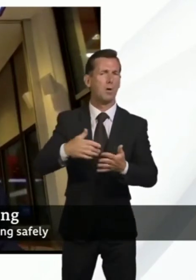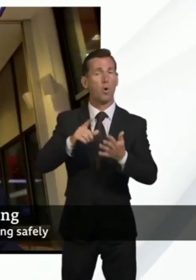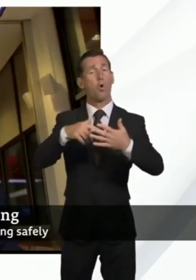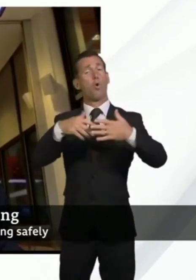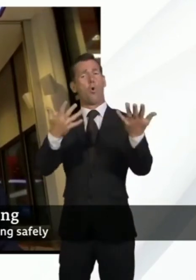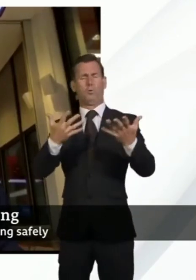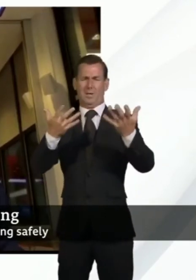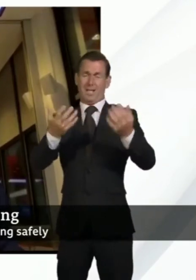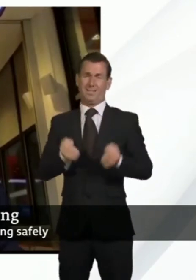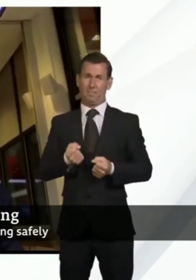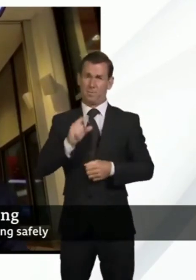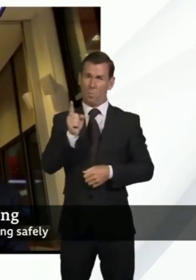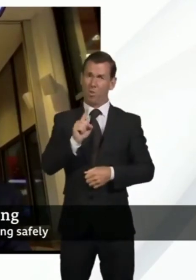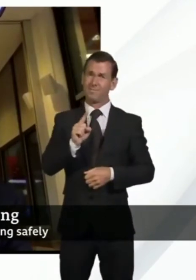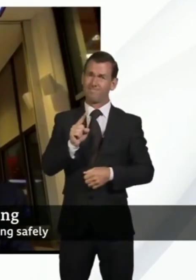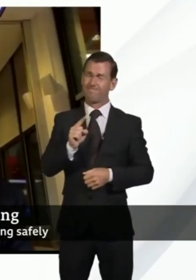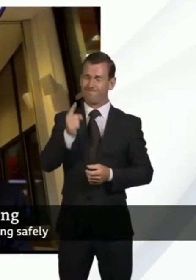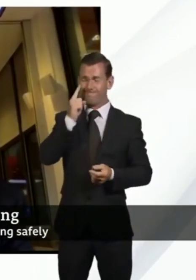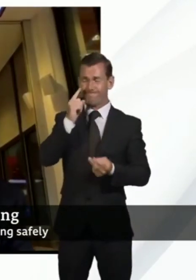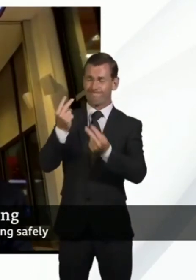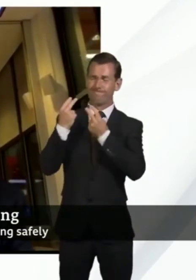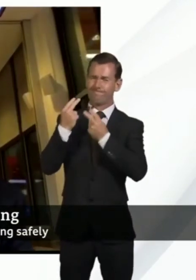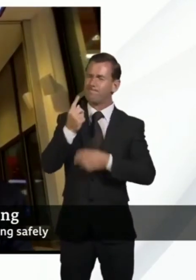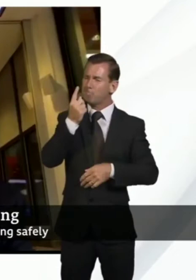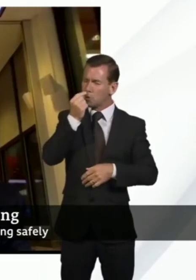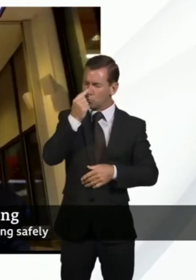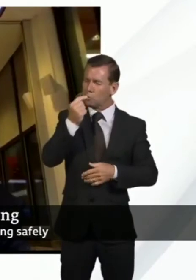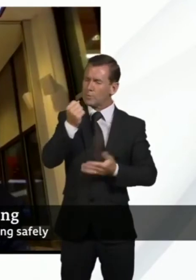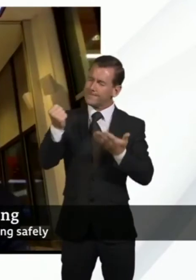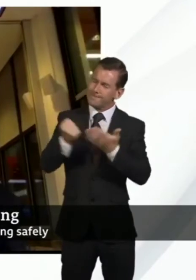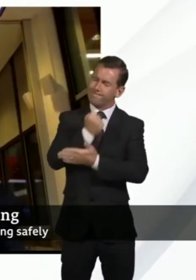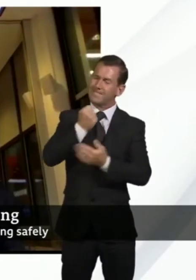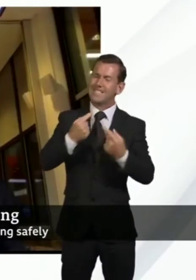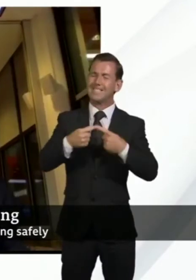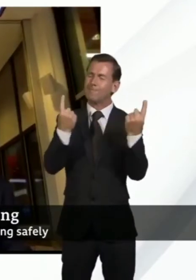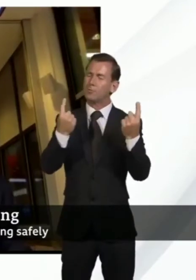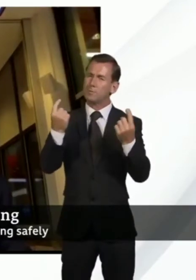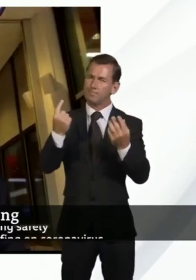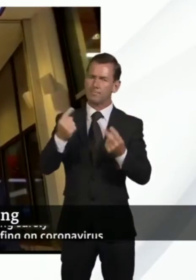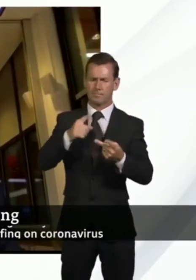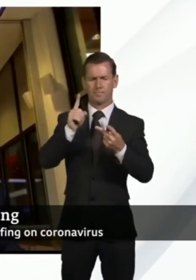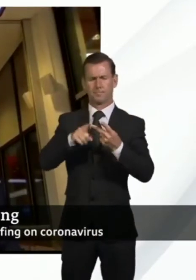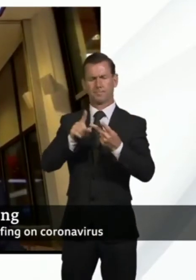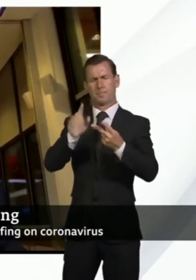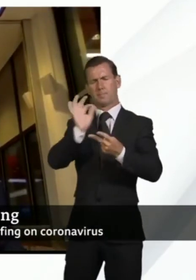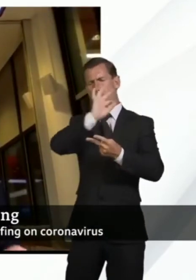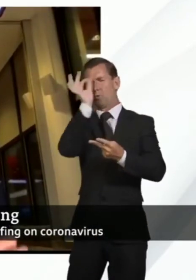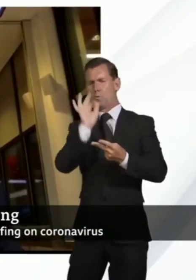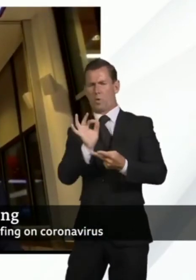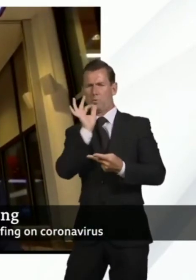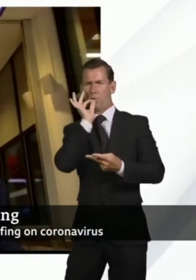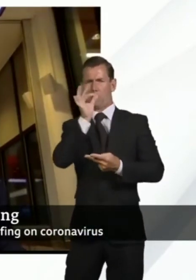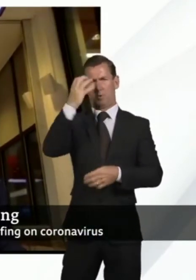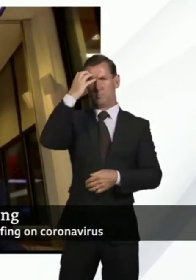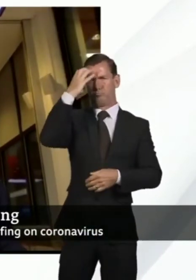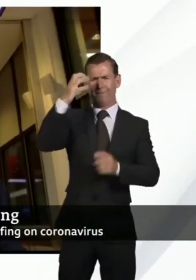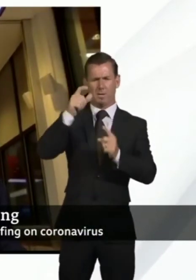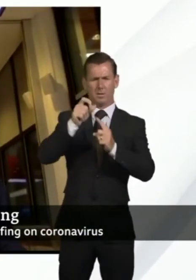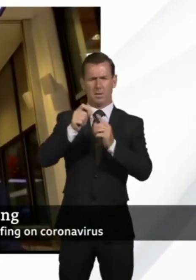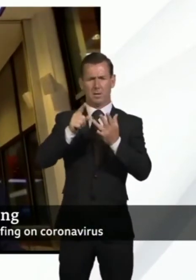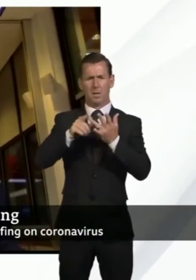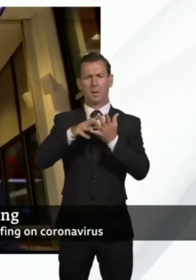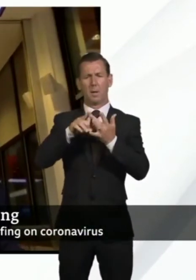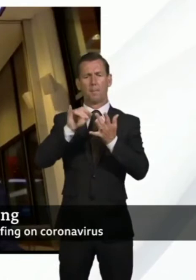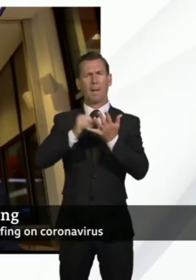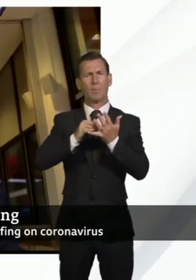Buckland said, that maybe things could have been done differently? And for Professor Powis, can I ask you, your scientific colleague, Dame